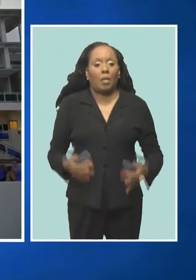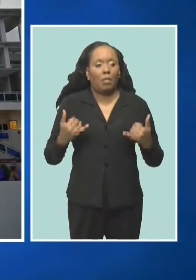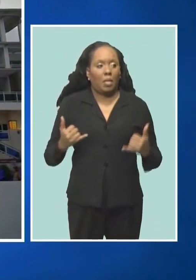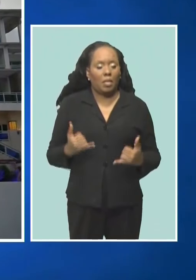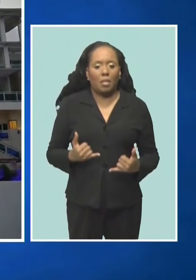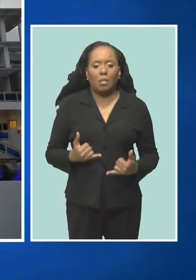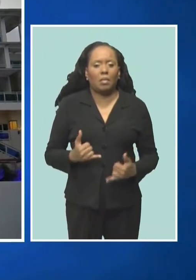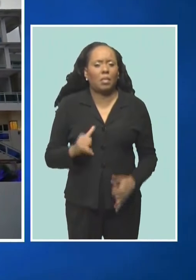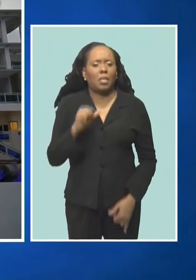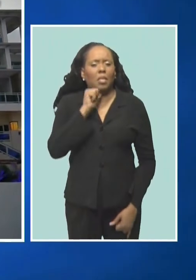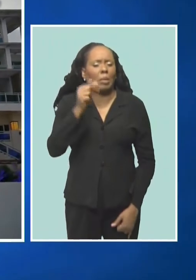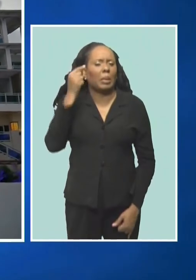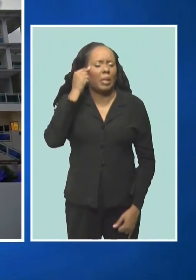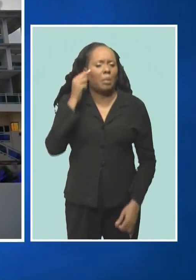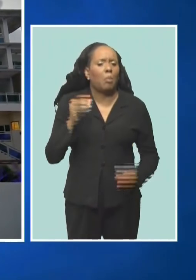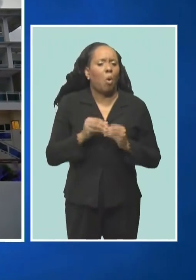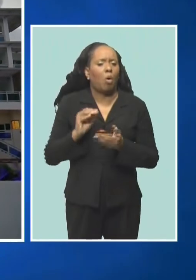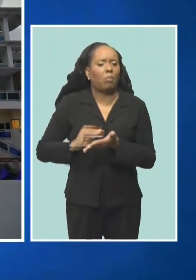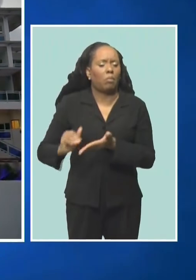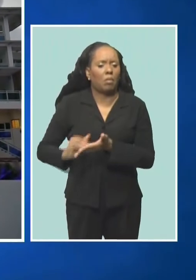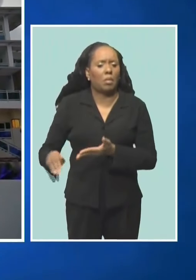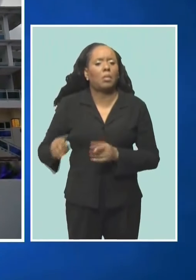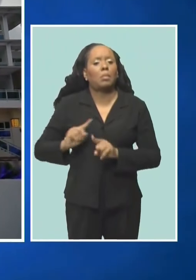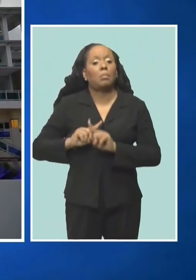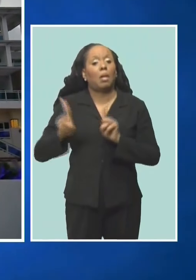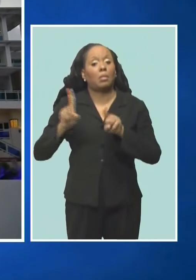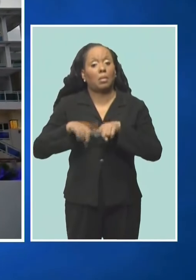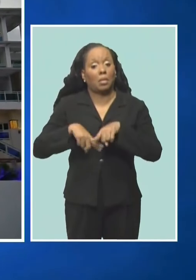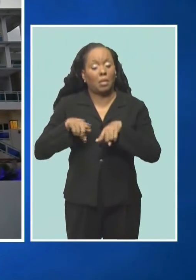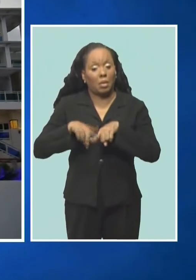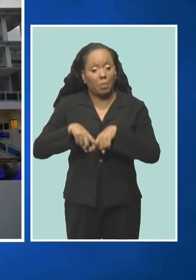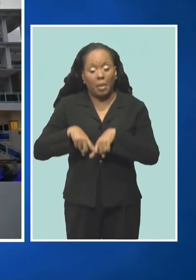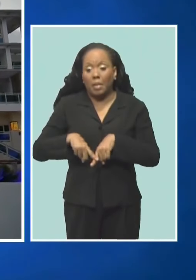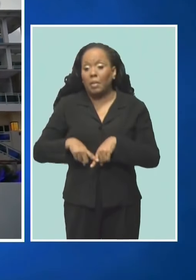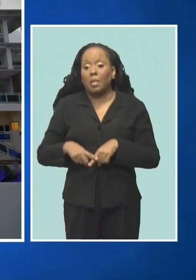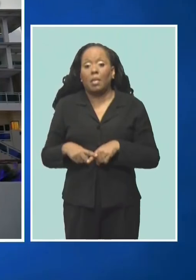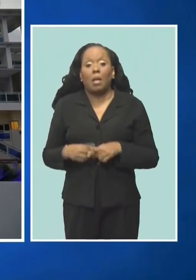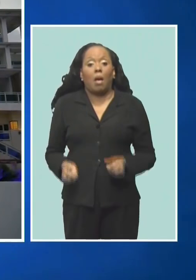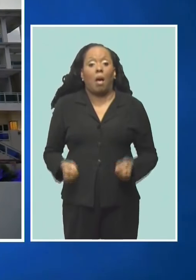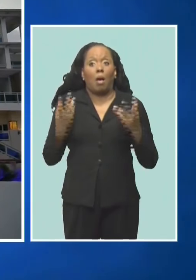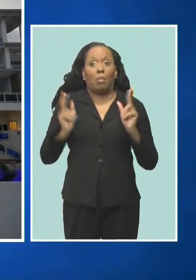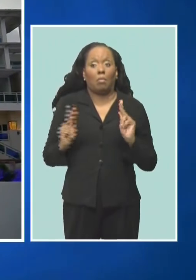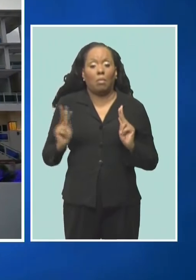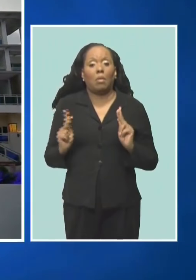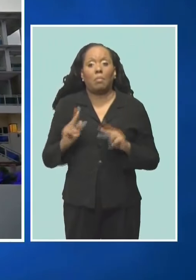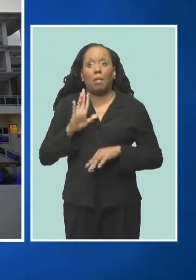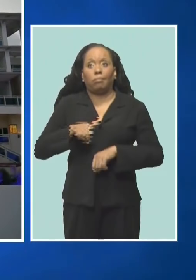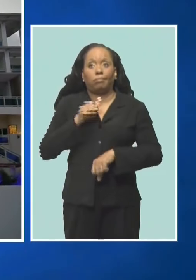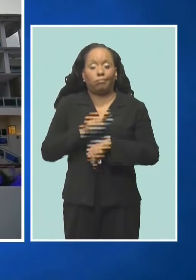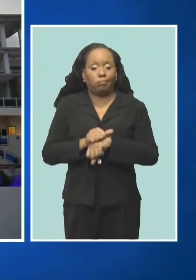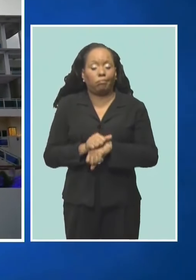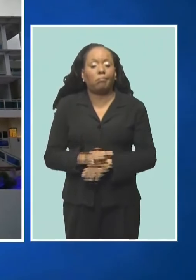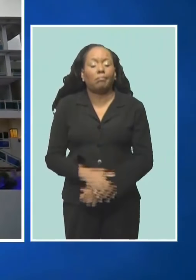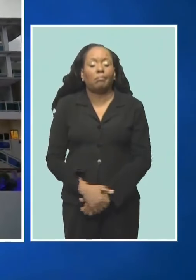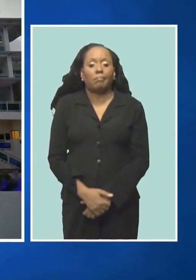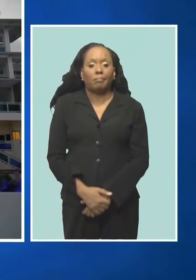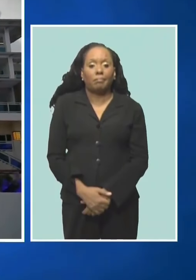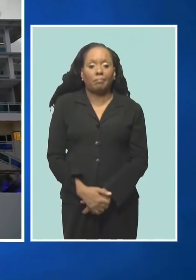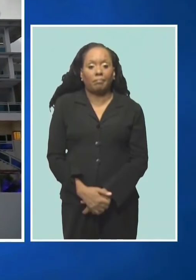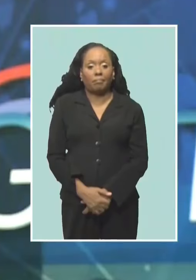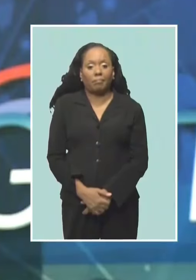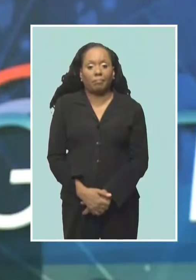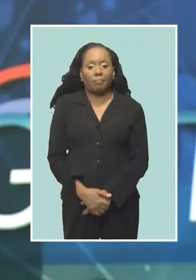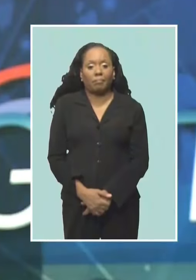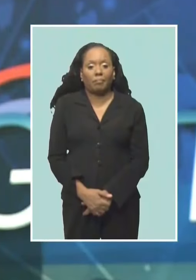but acknowledges the situation depends on the trends in occupancy levels. Sharika Griffith, CBC News.